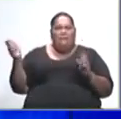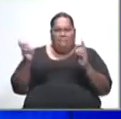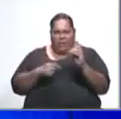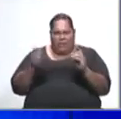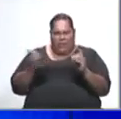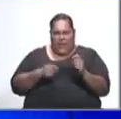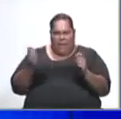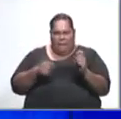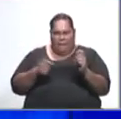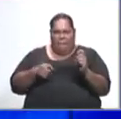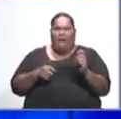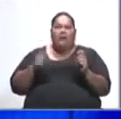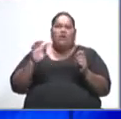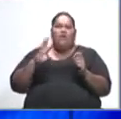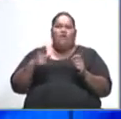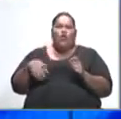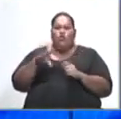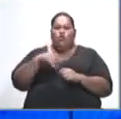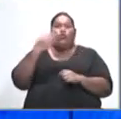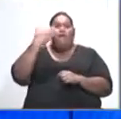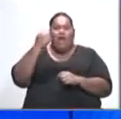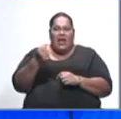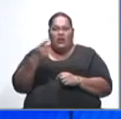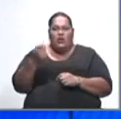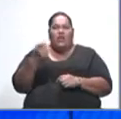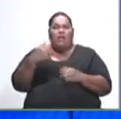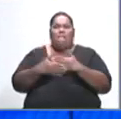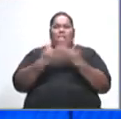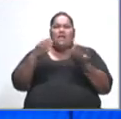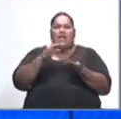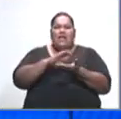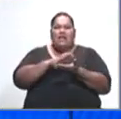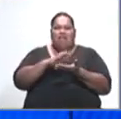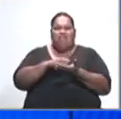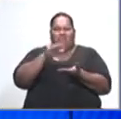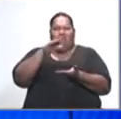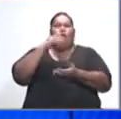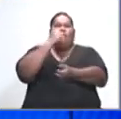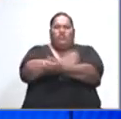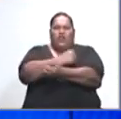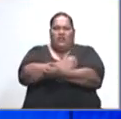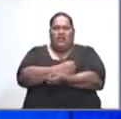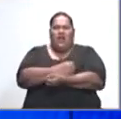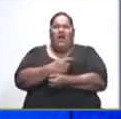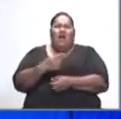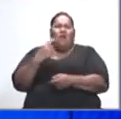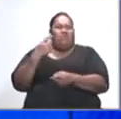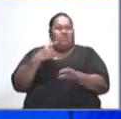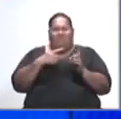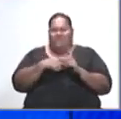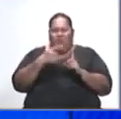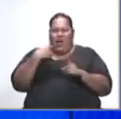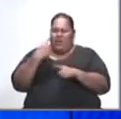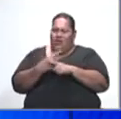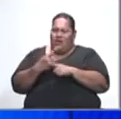penalty to be considered for those caught with large quantities of drugs. While speaking to Fiji One News, Ali says the idea is